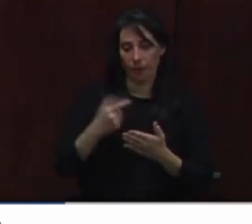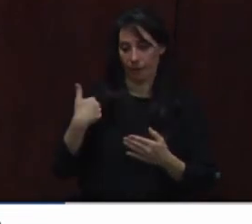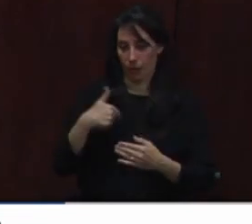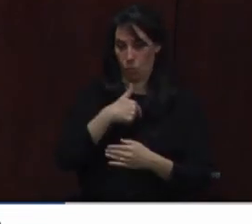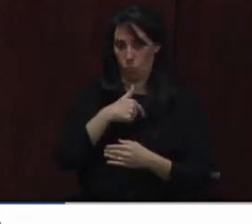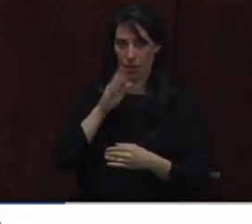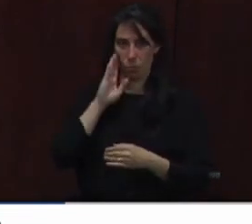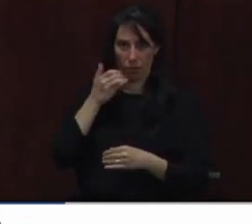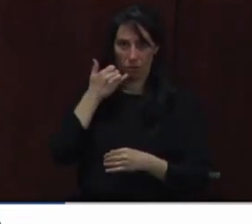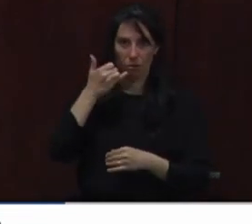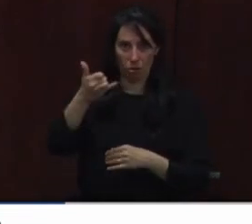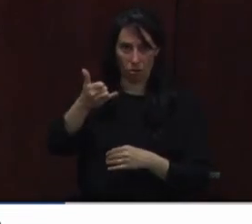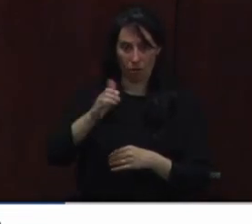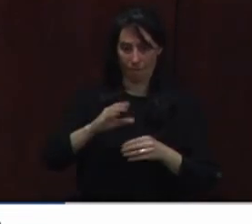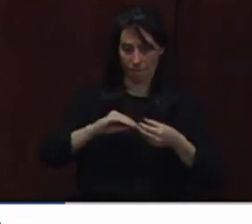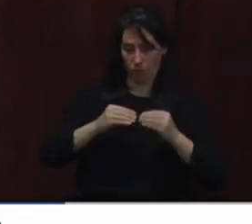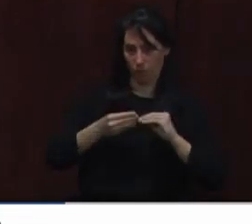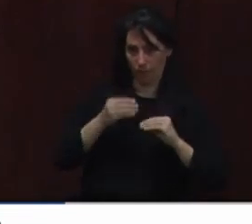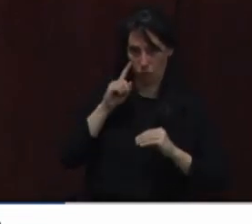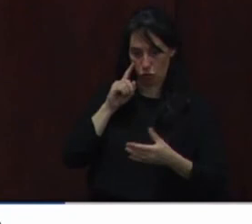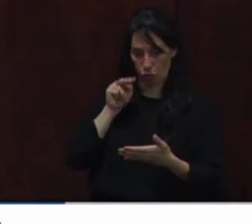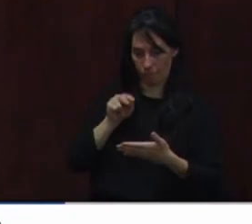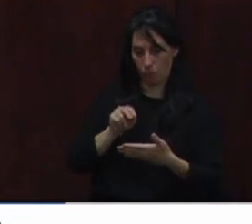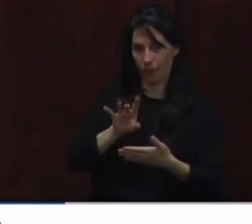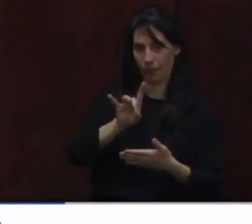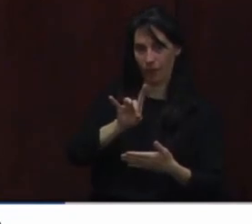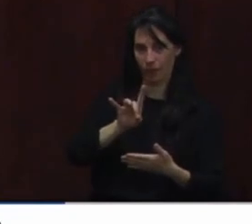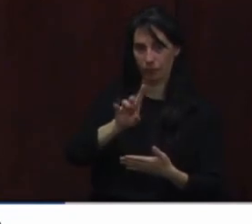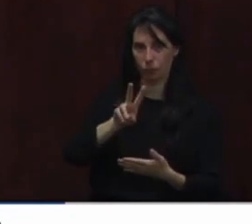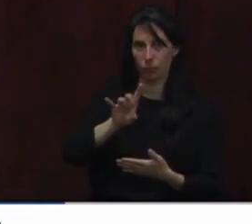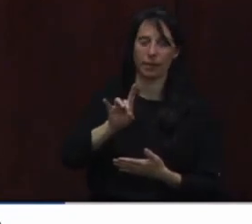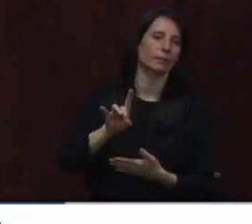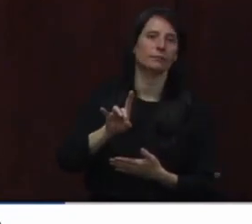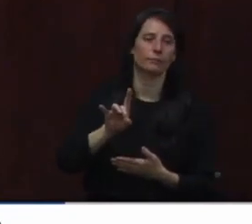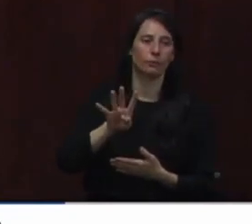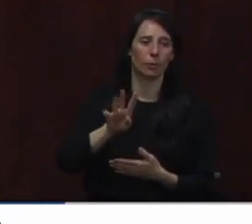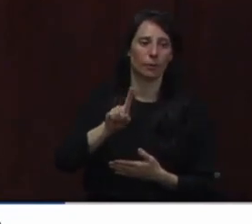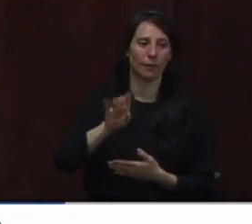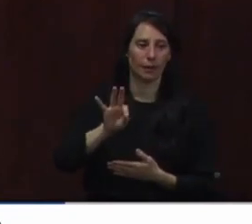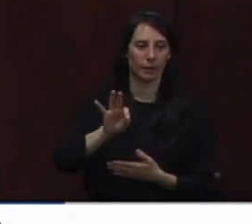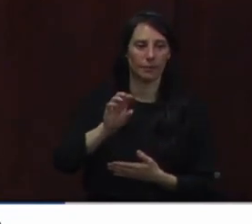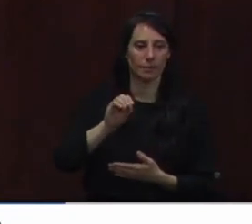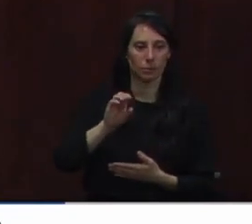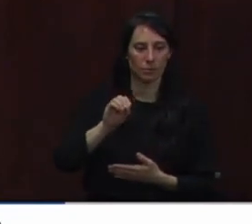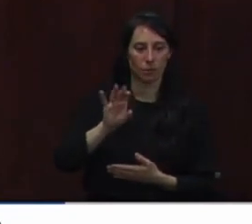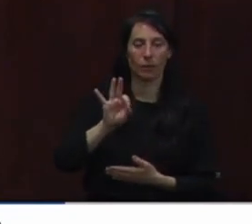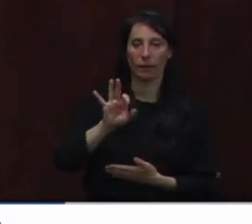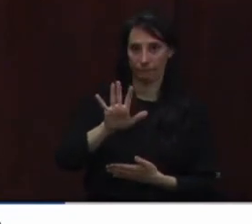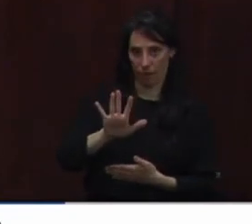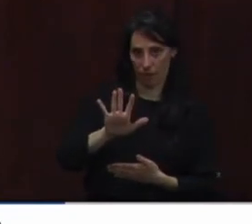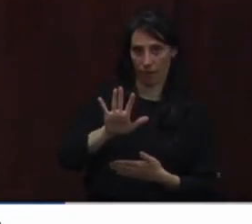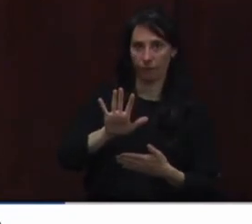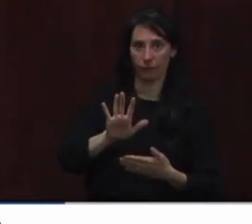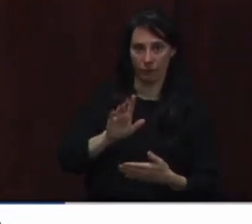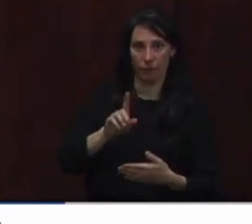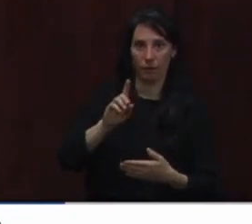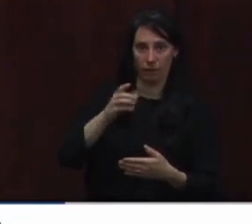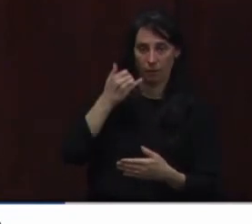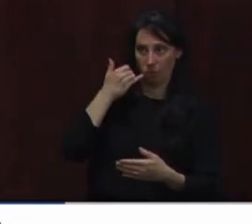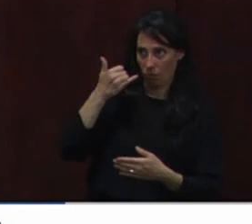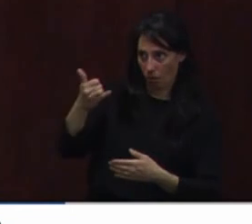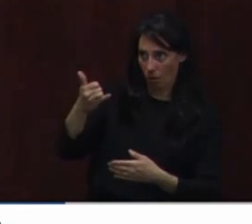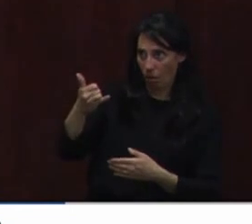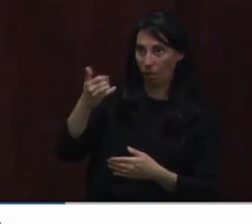828. They'll be calling from 828-419-0095 to schedule your appointment. If you don't answer the call